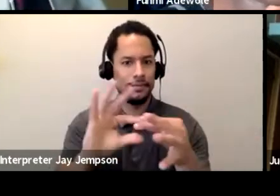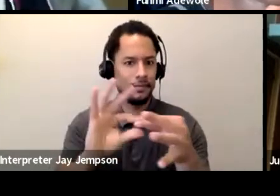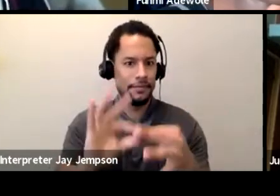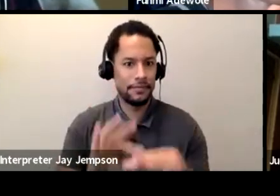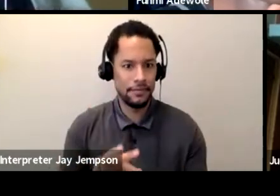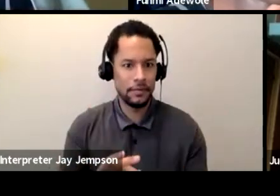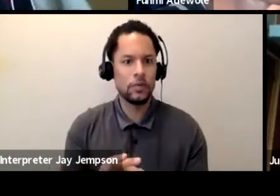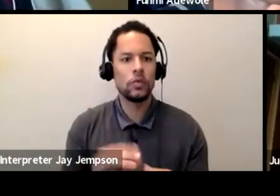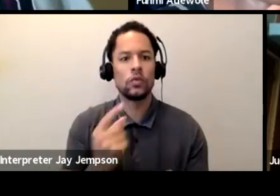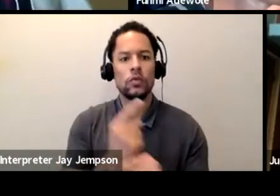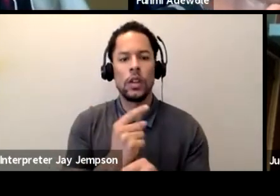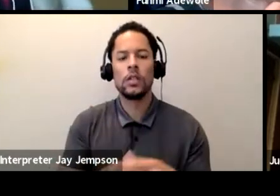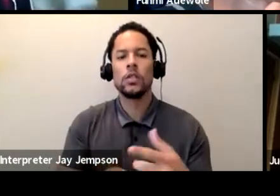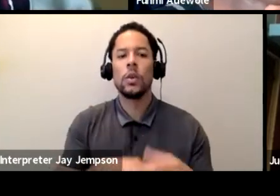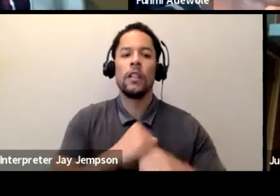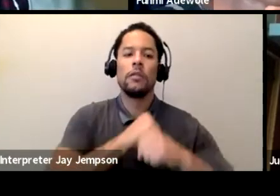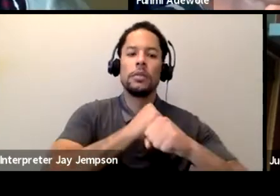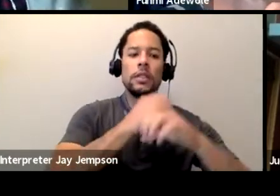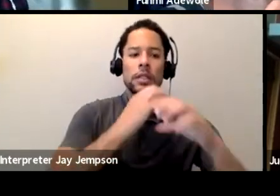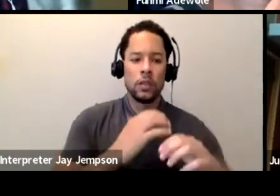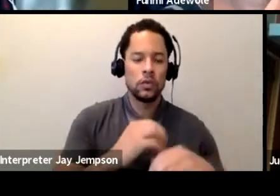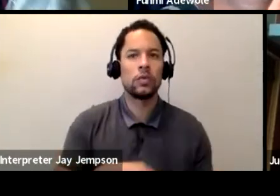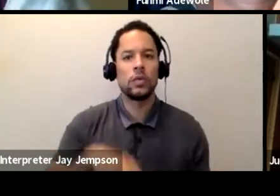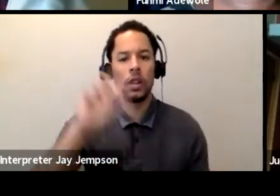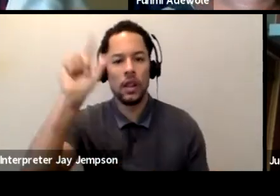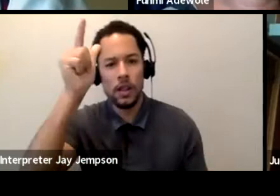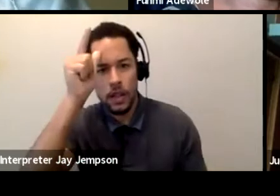and the logic of the performance, which I want to go back to.